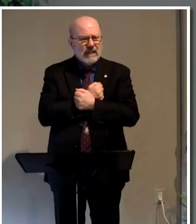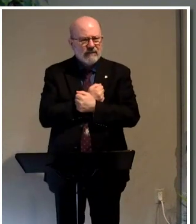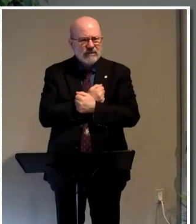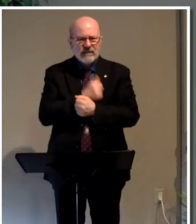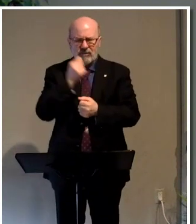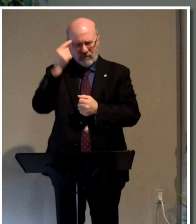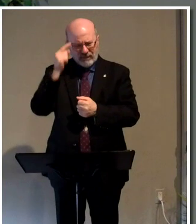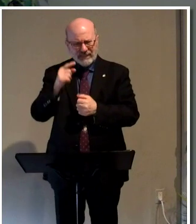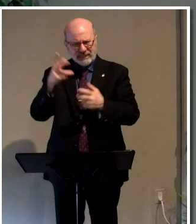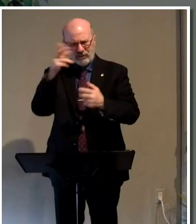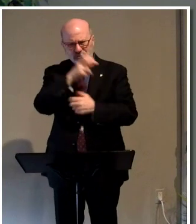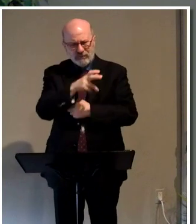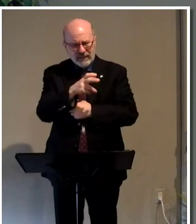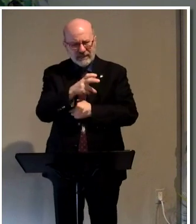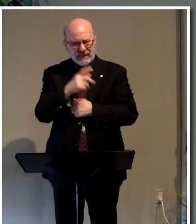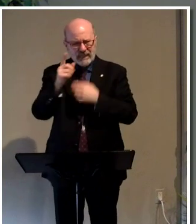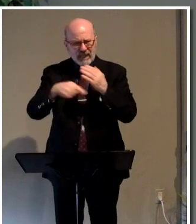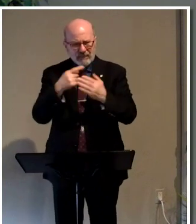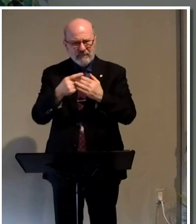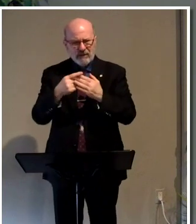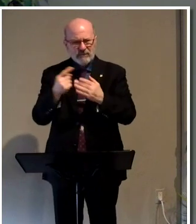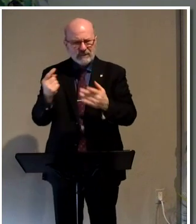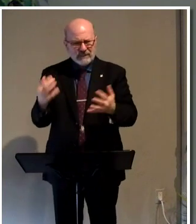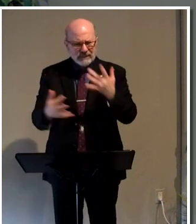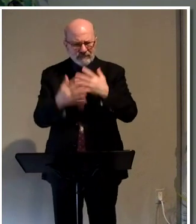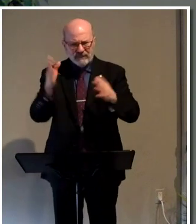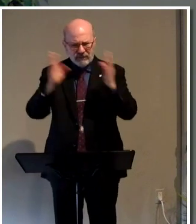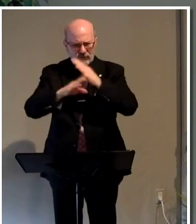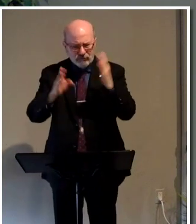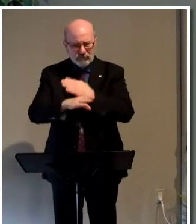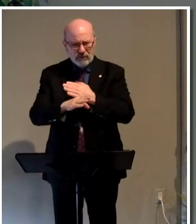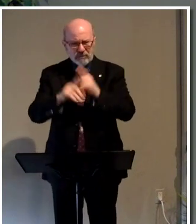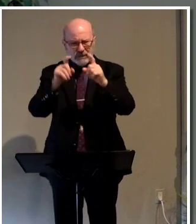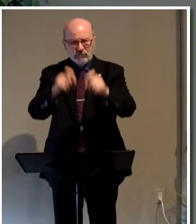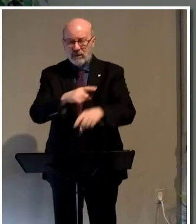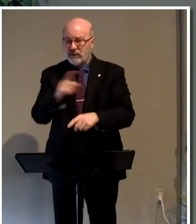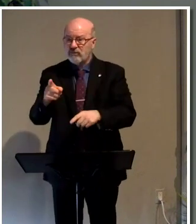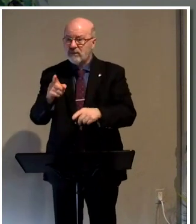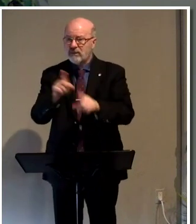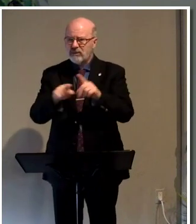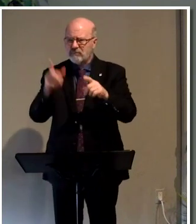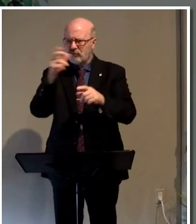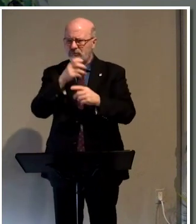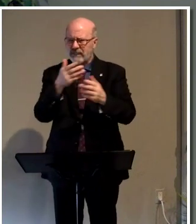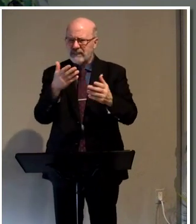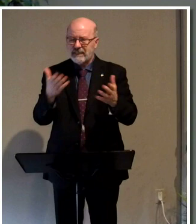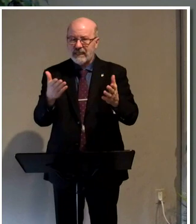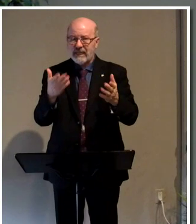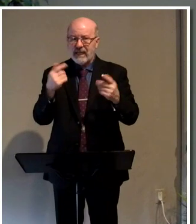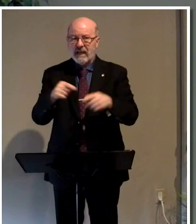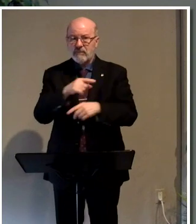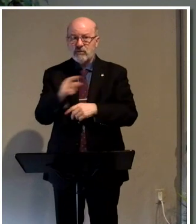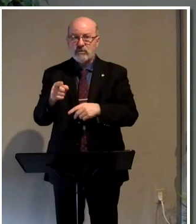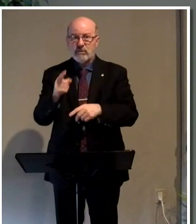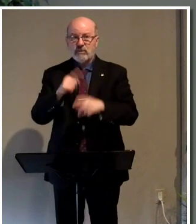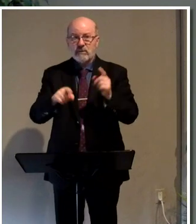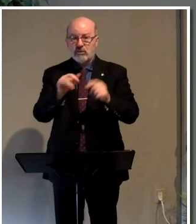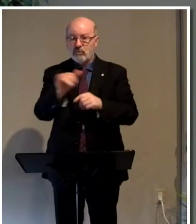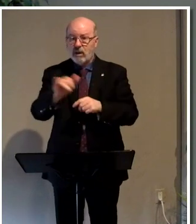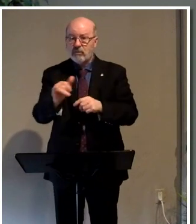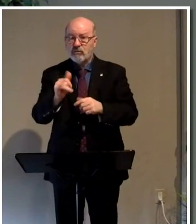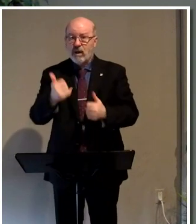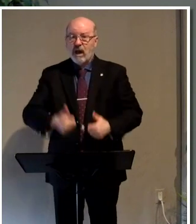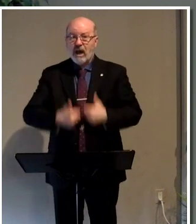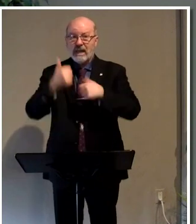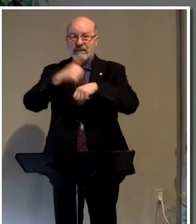think it not strange concerning the fiery trial, which is to try you as though some strange thing happened unto you. But you, too, are a living